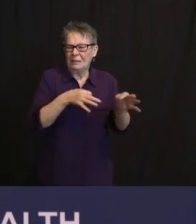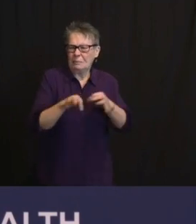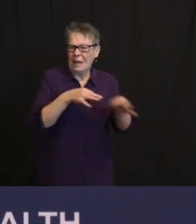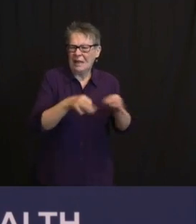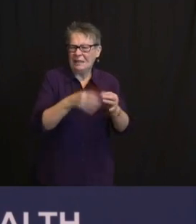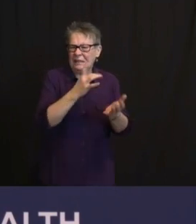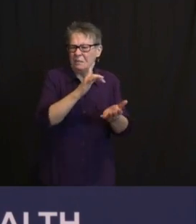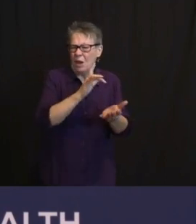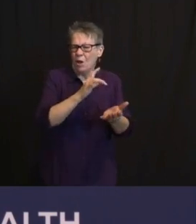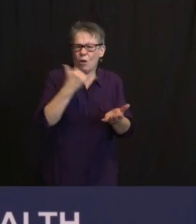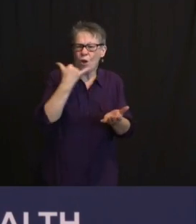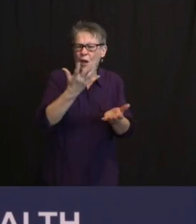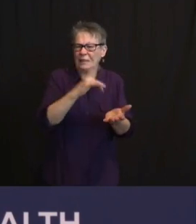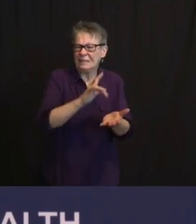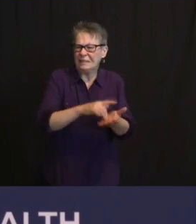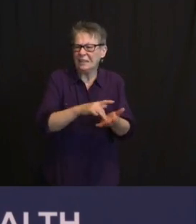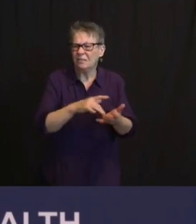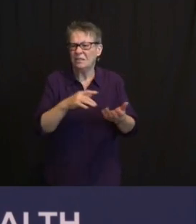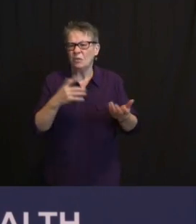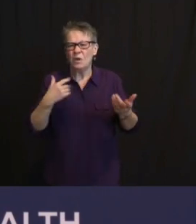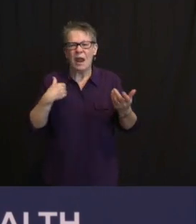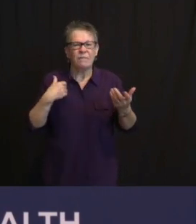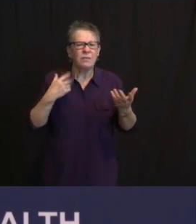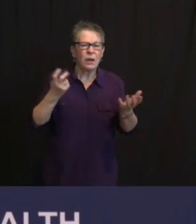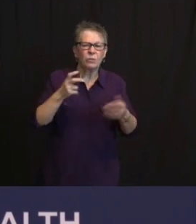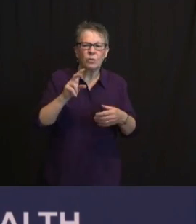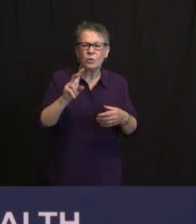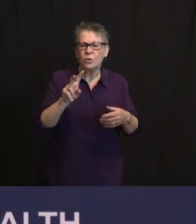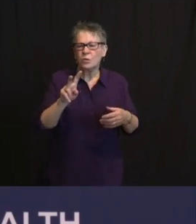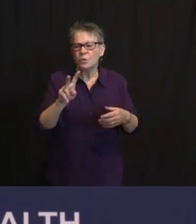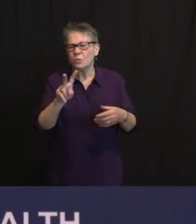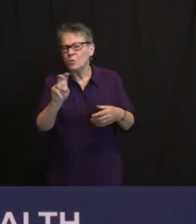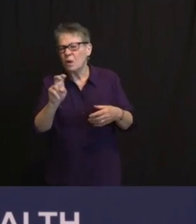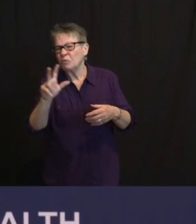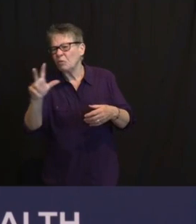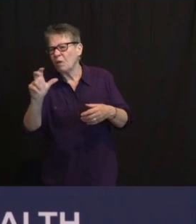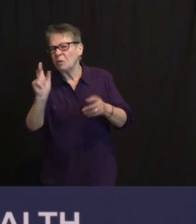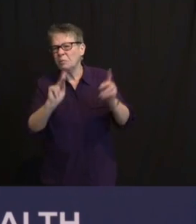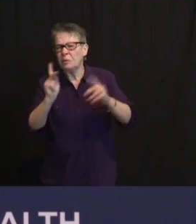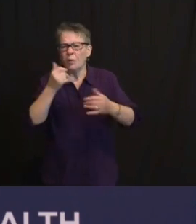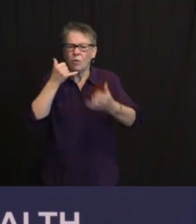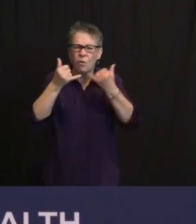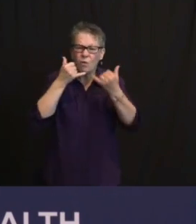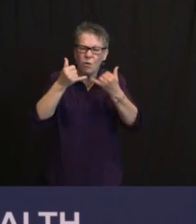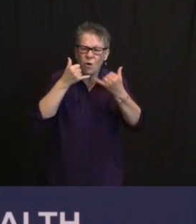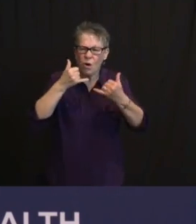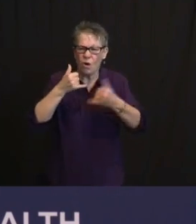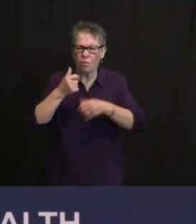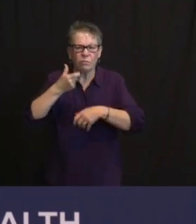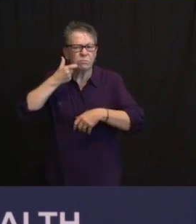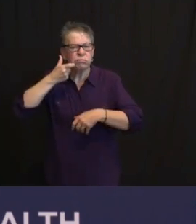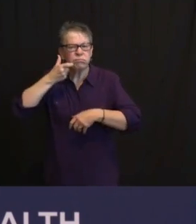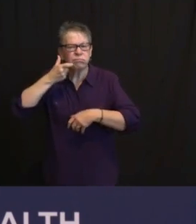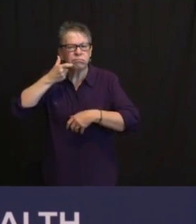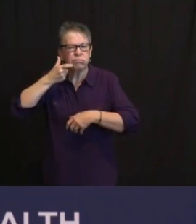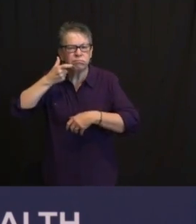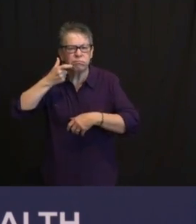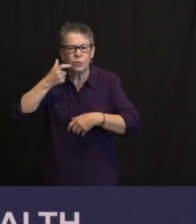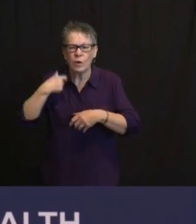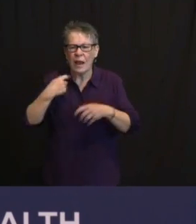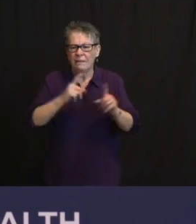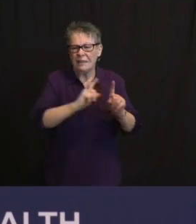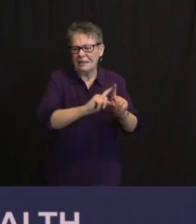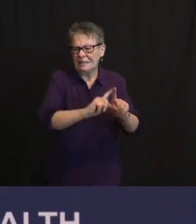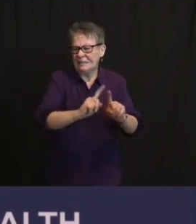BEEN TRAINED UP IN MULTIPLE LANGUAGES, AND AGAIN, THAT WENT FROM ZERO TO NOW A MULTI, MANY, MANY HUNDREDS OF FOLKS WHO